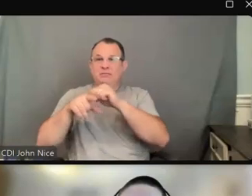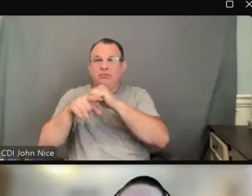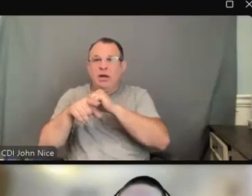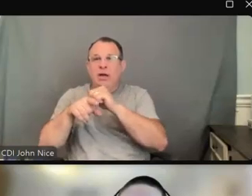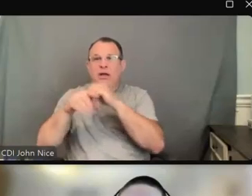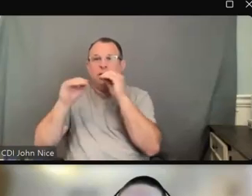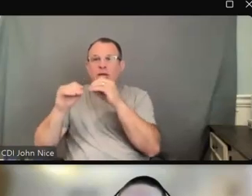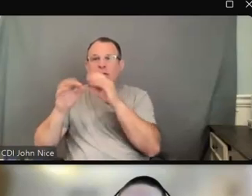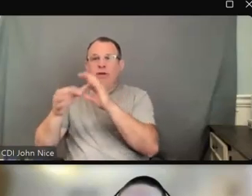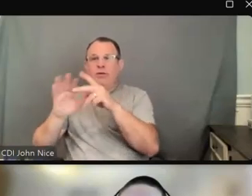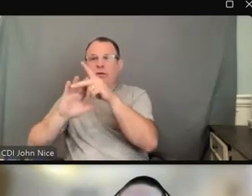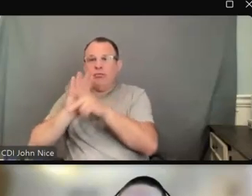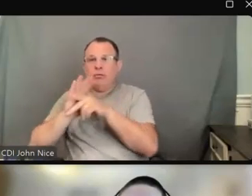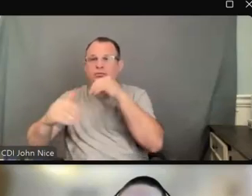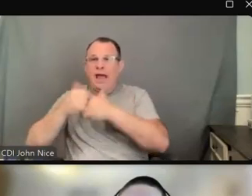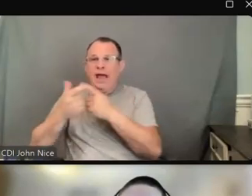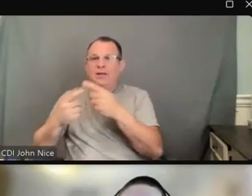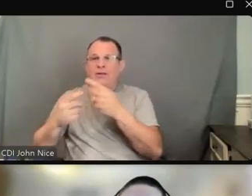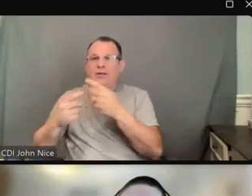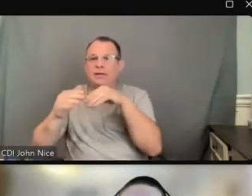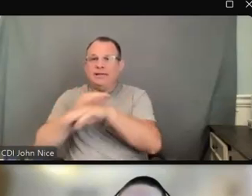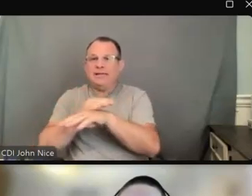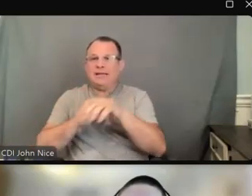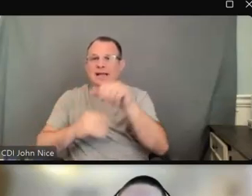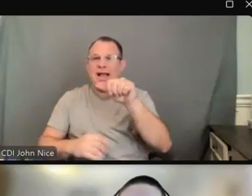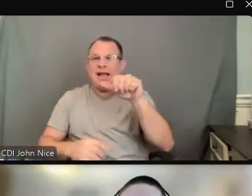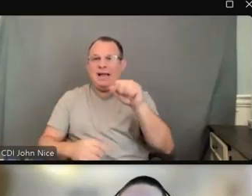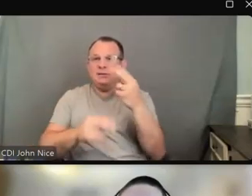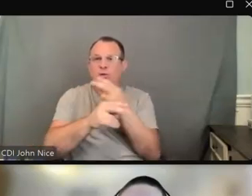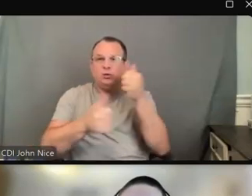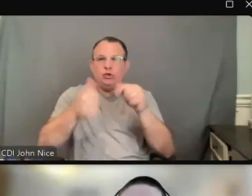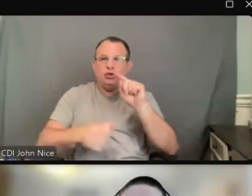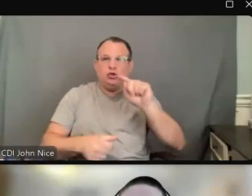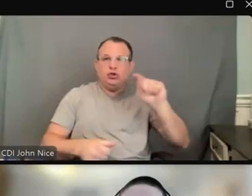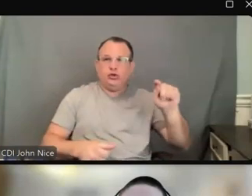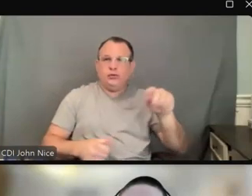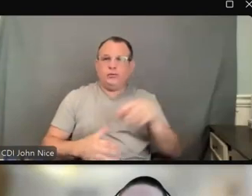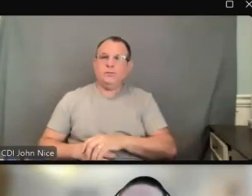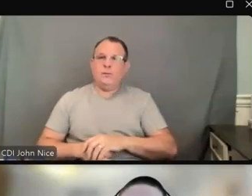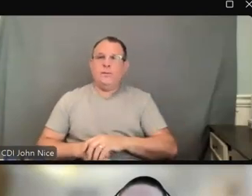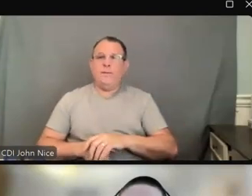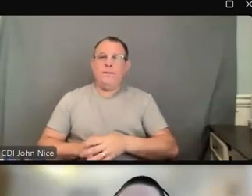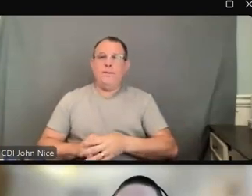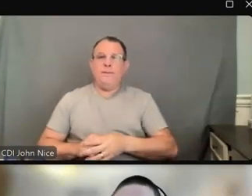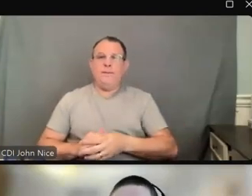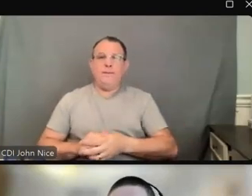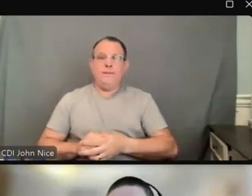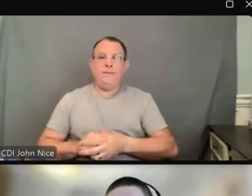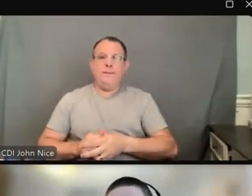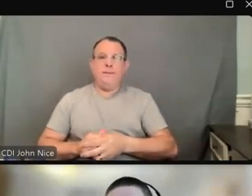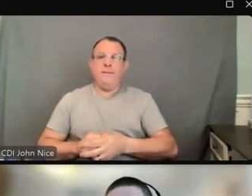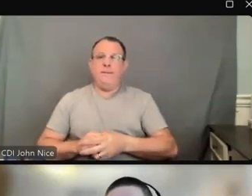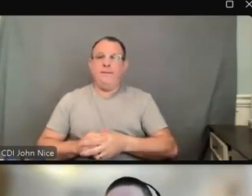aids and services. It would also be prudent